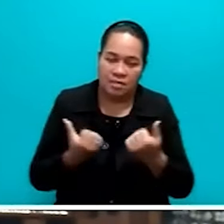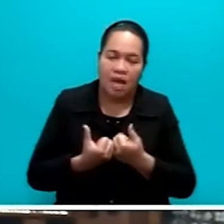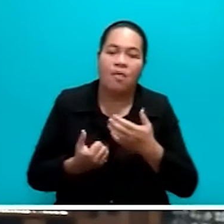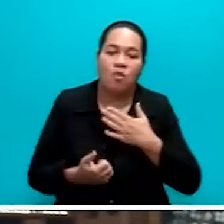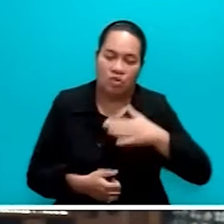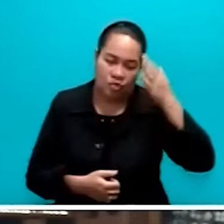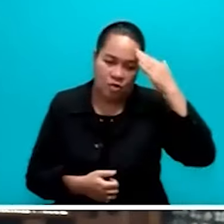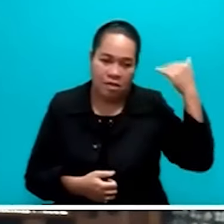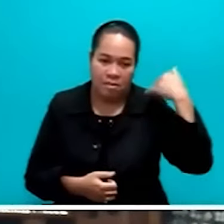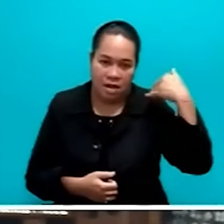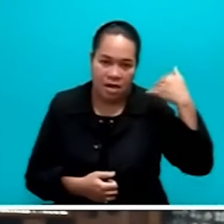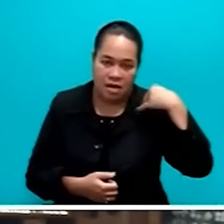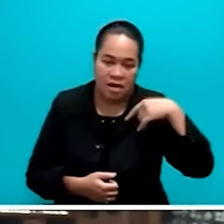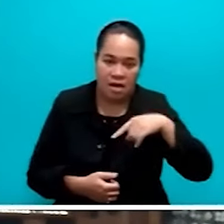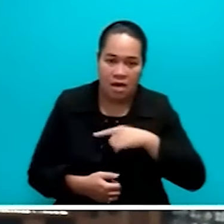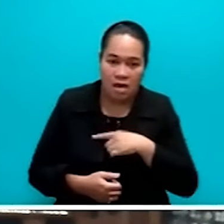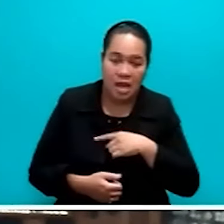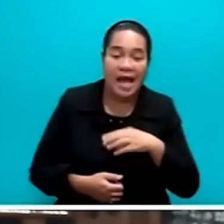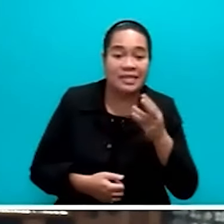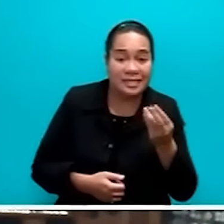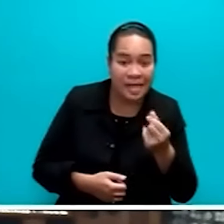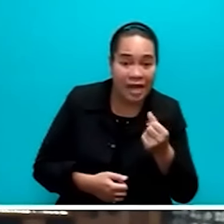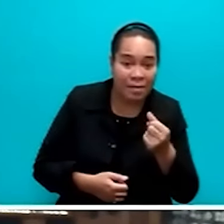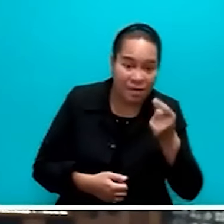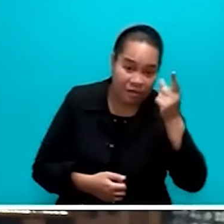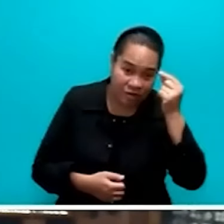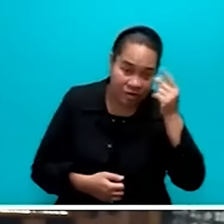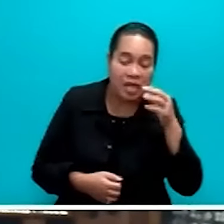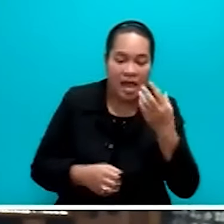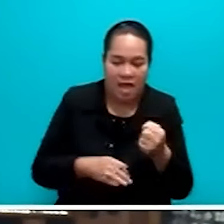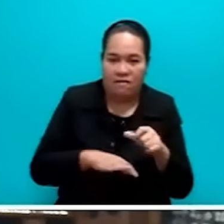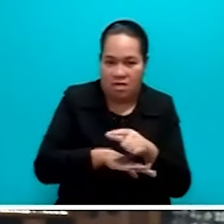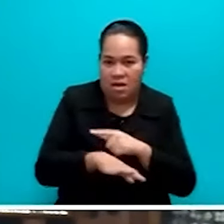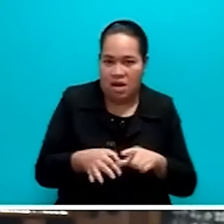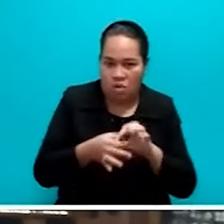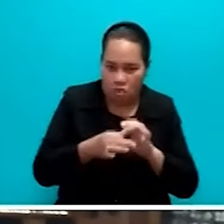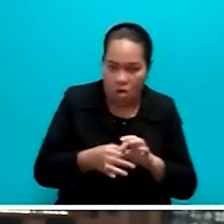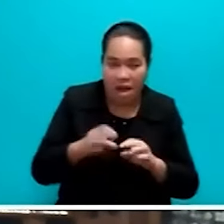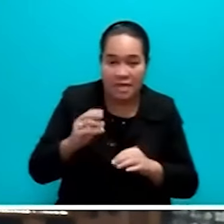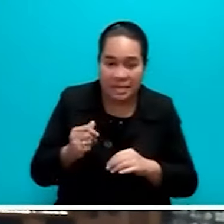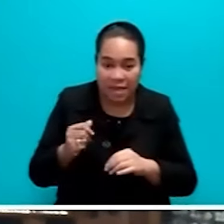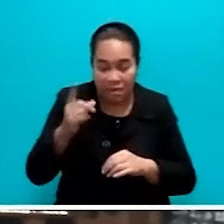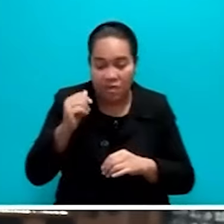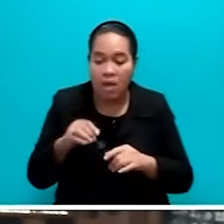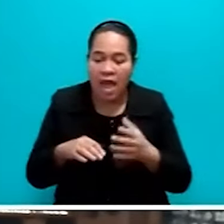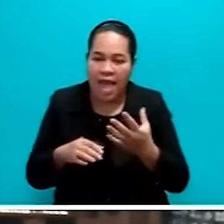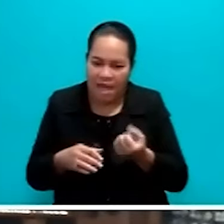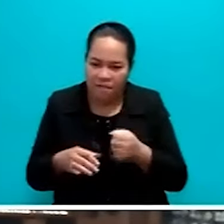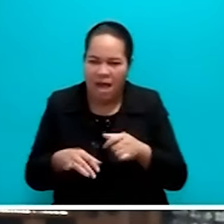us, Honorable Speaker, that some Fijians are original landowners, some Fijians are freehold landowners,